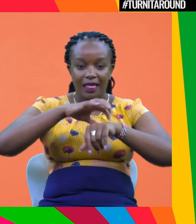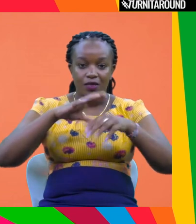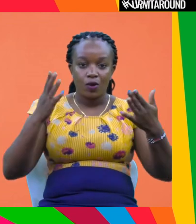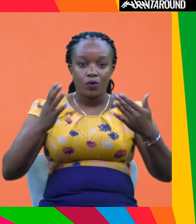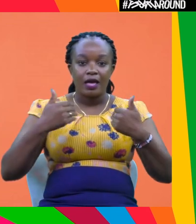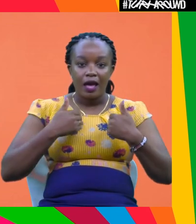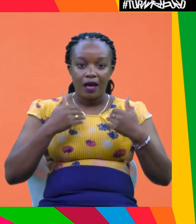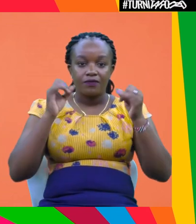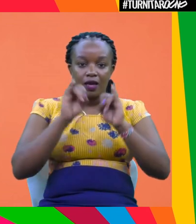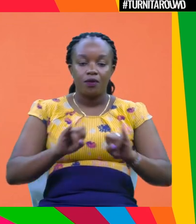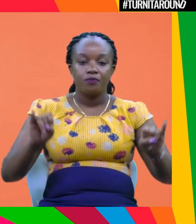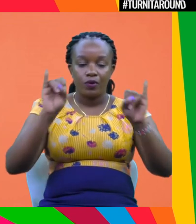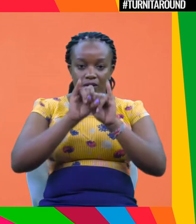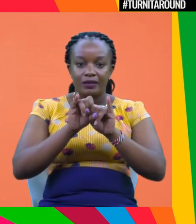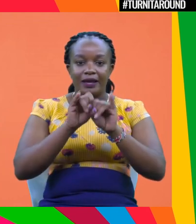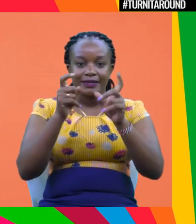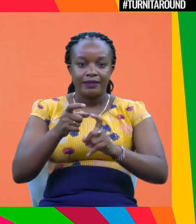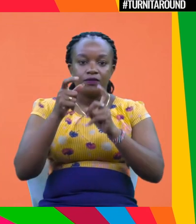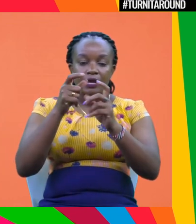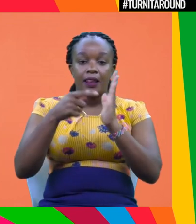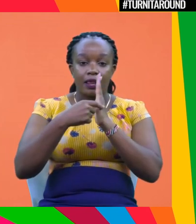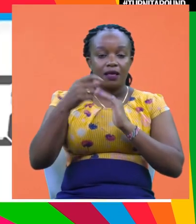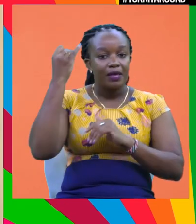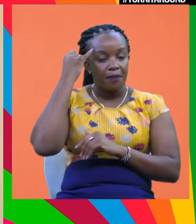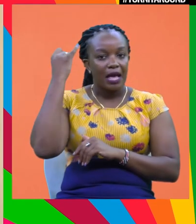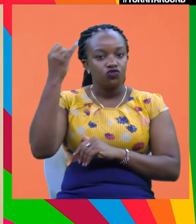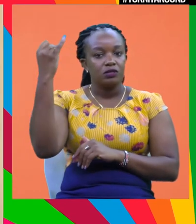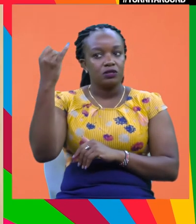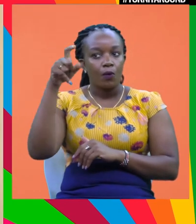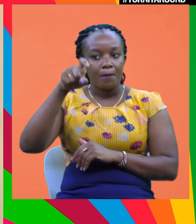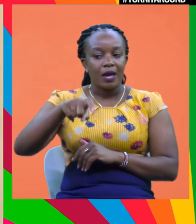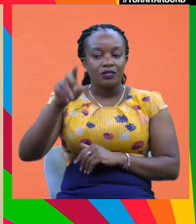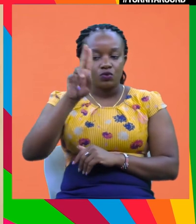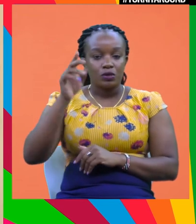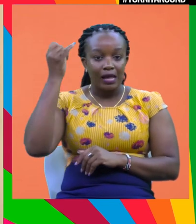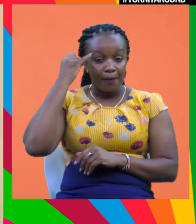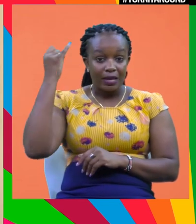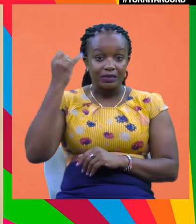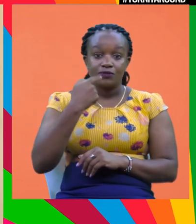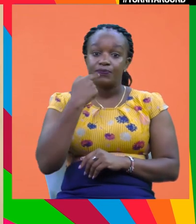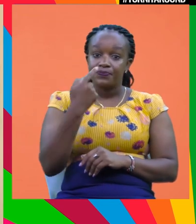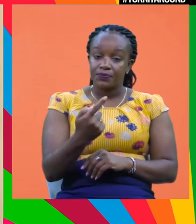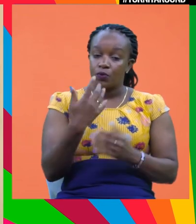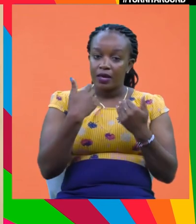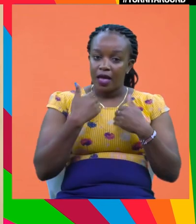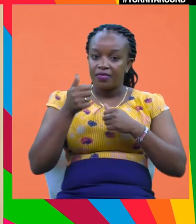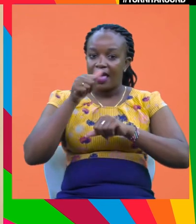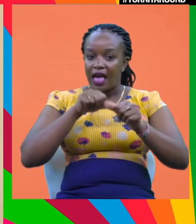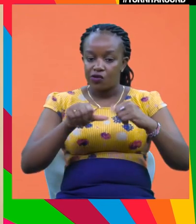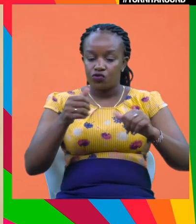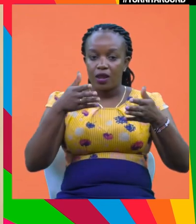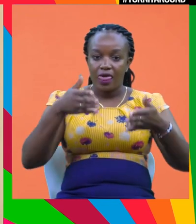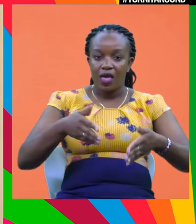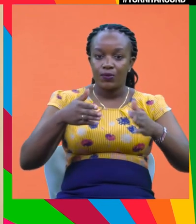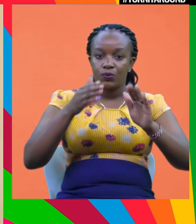precious gift, and it's called imagination. Uh, we have to use imagination to say that if we take action now,